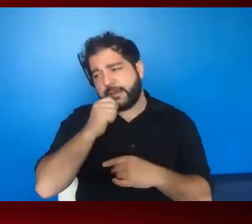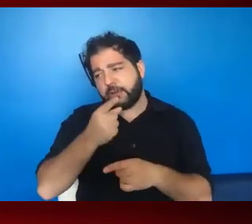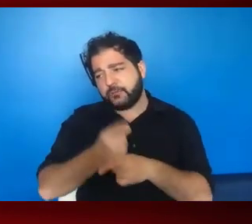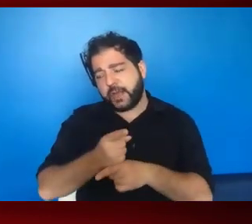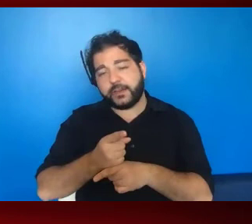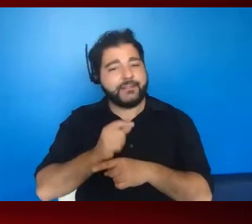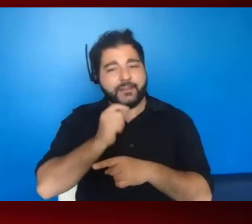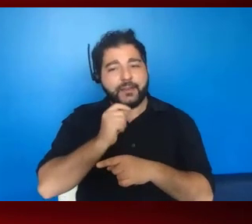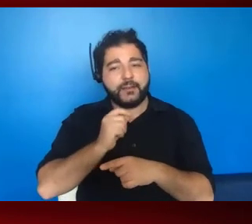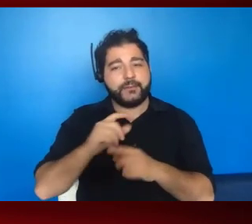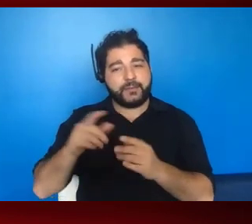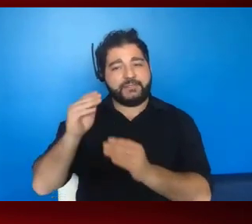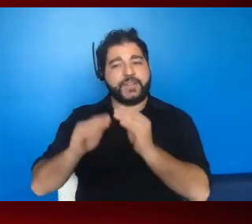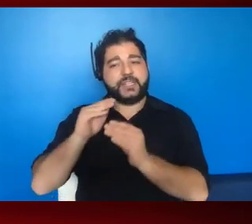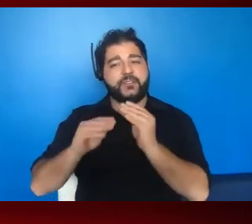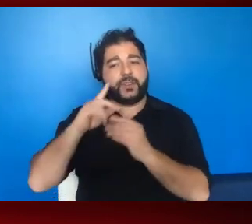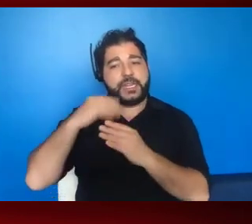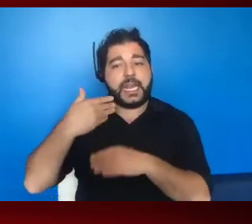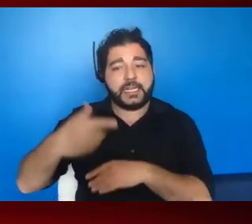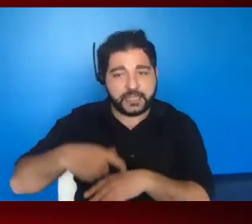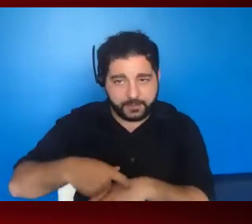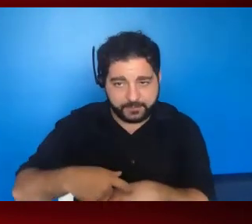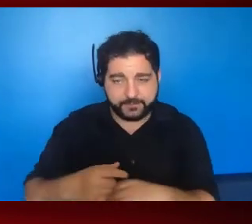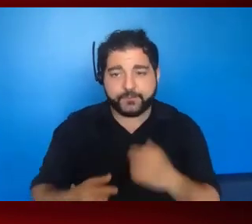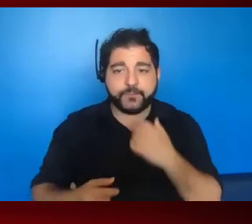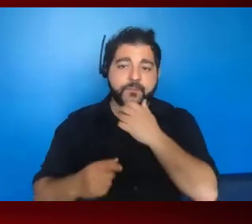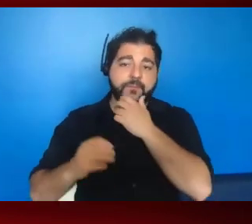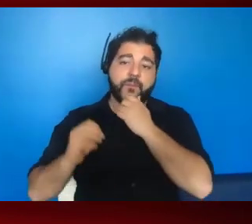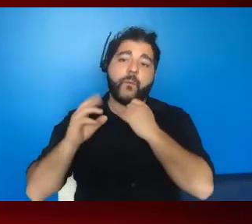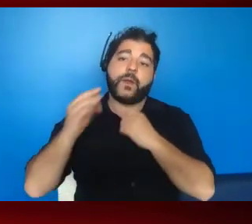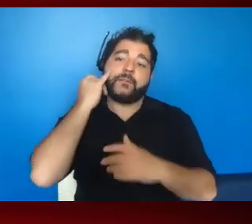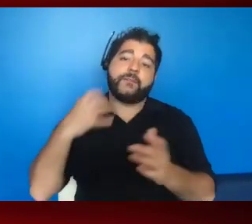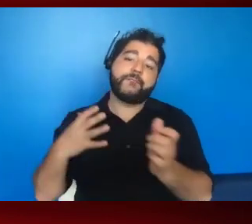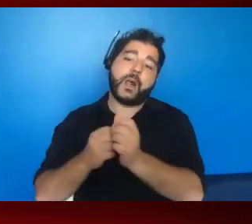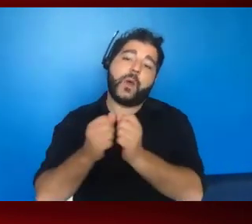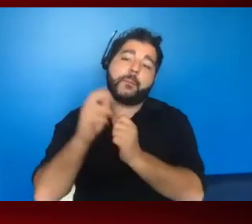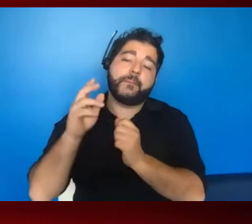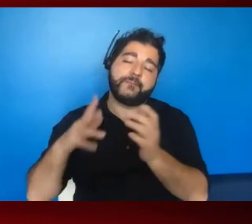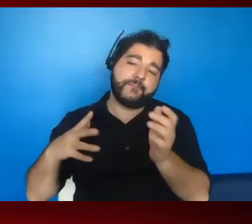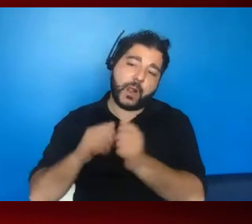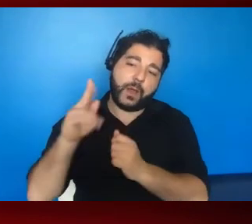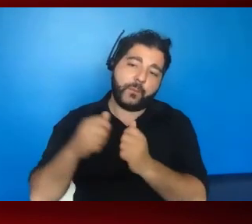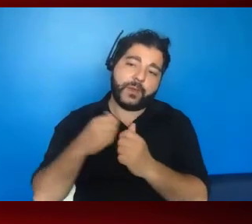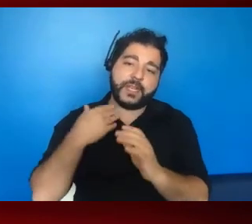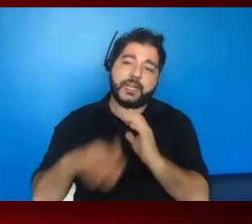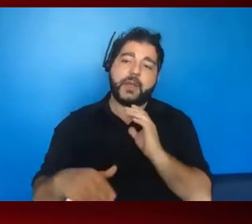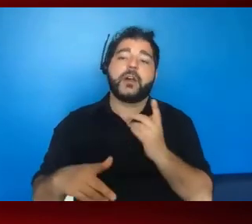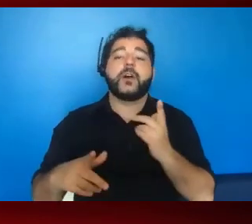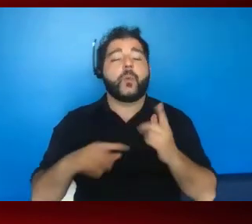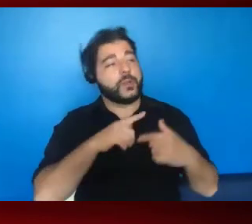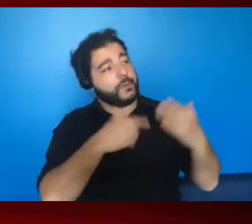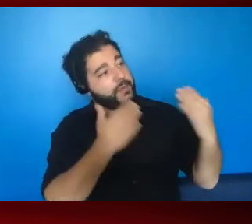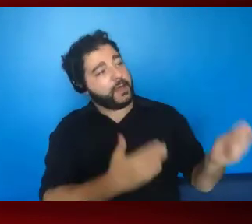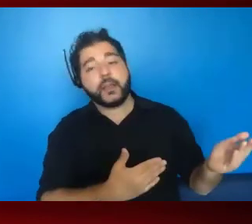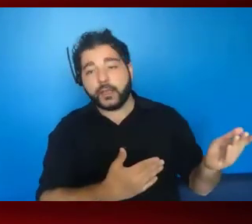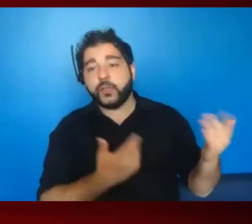and just, just fix it for the next time you go around. Or if you follow up in an email to thank them when, when you're done with your meetings,